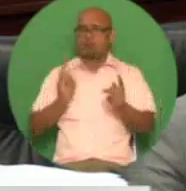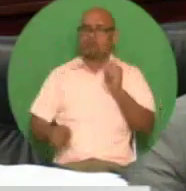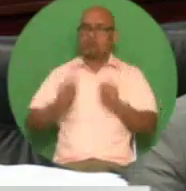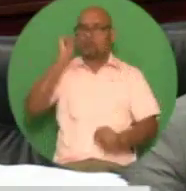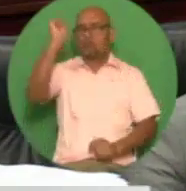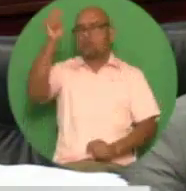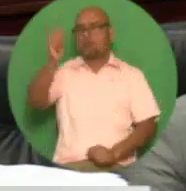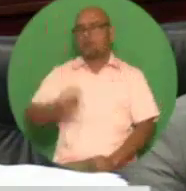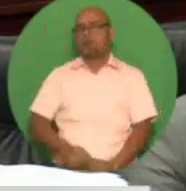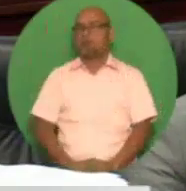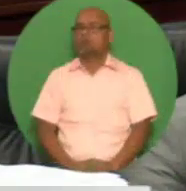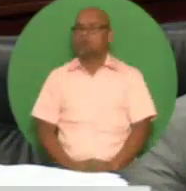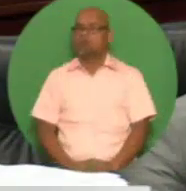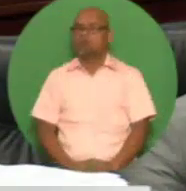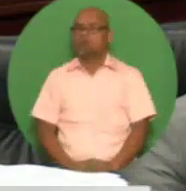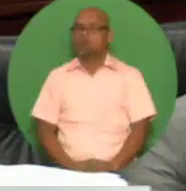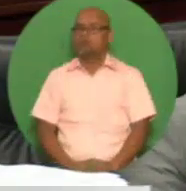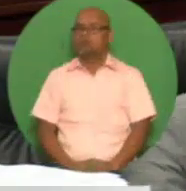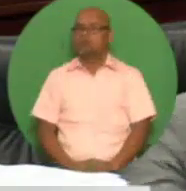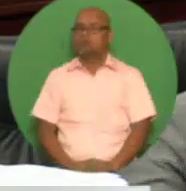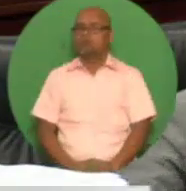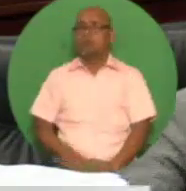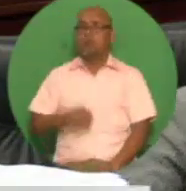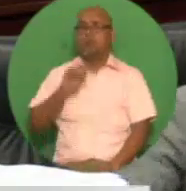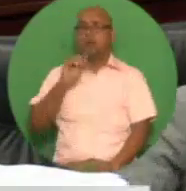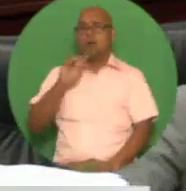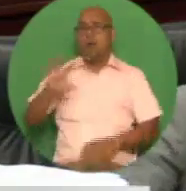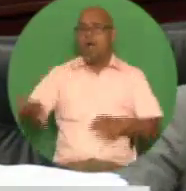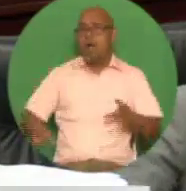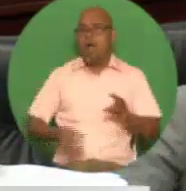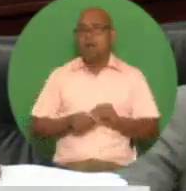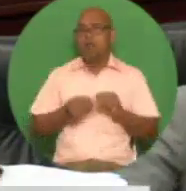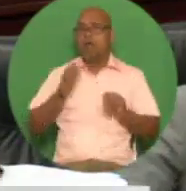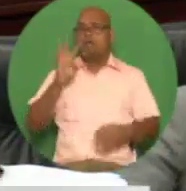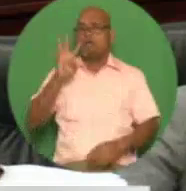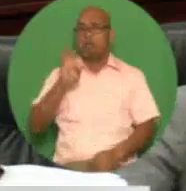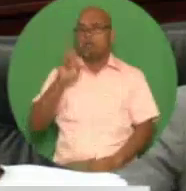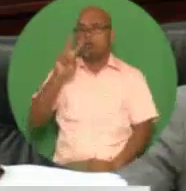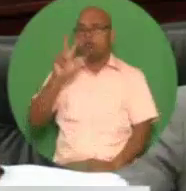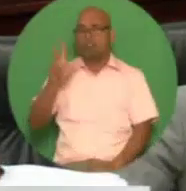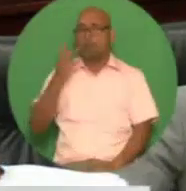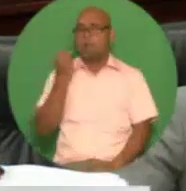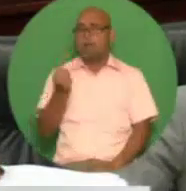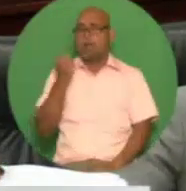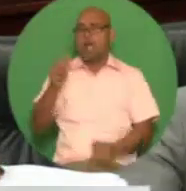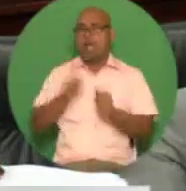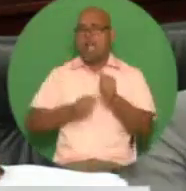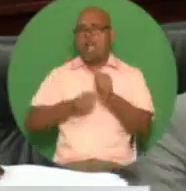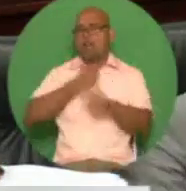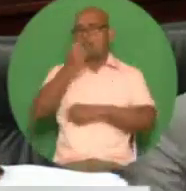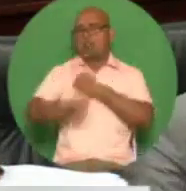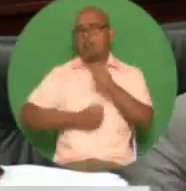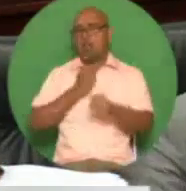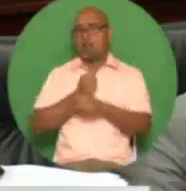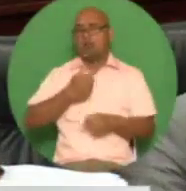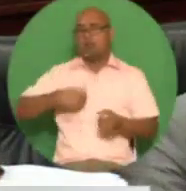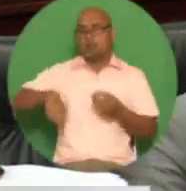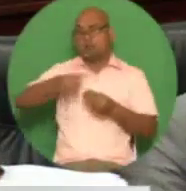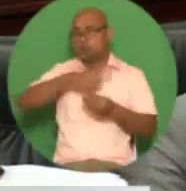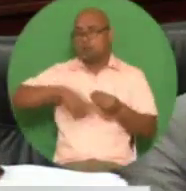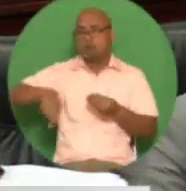at 423 million dollars per year and these measures will help